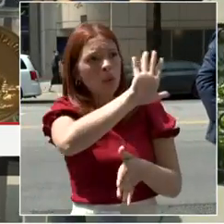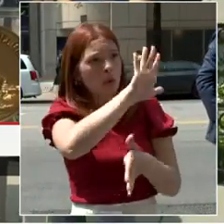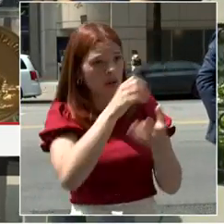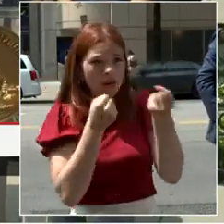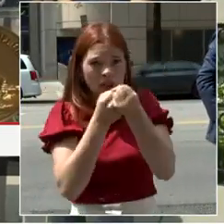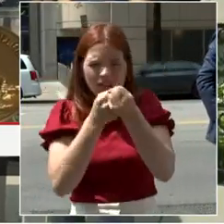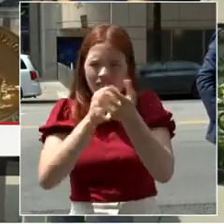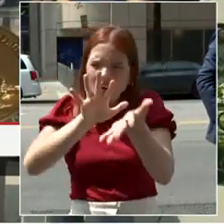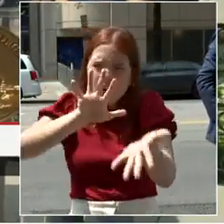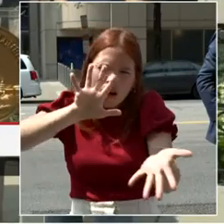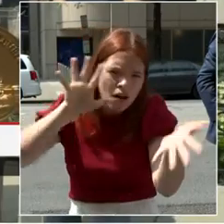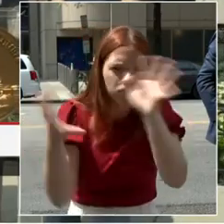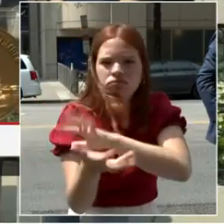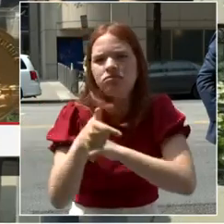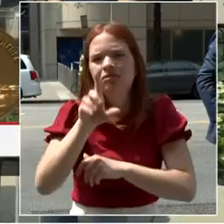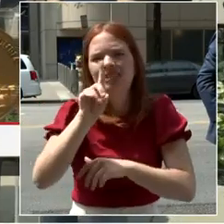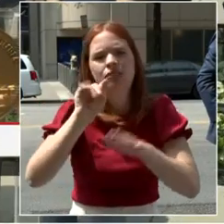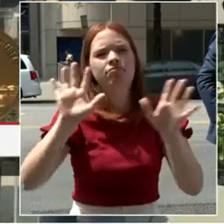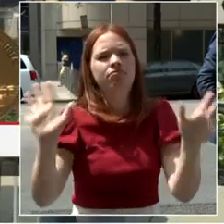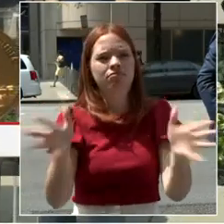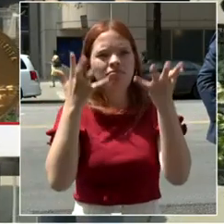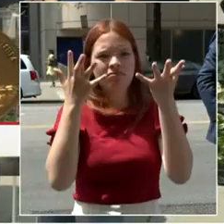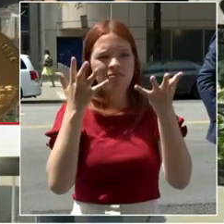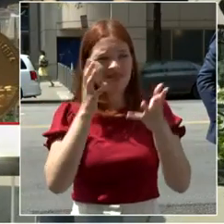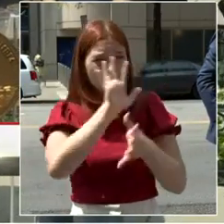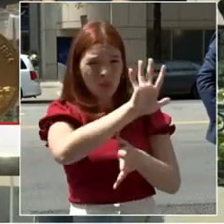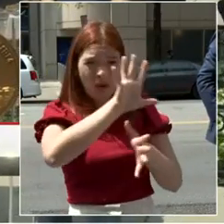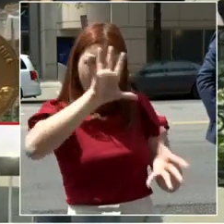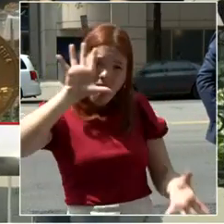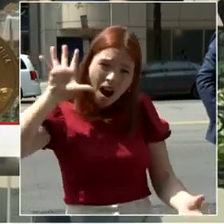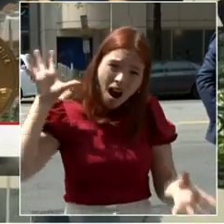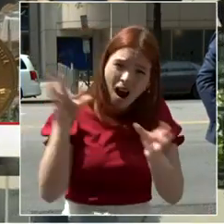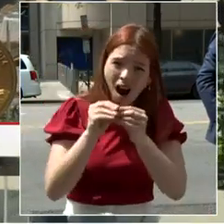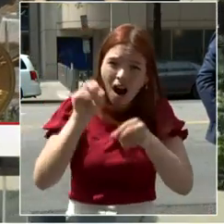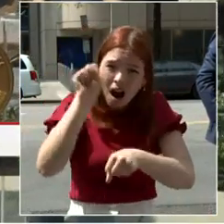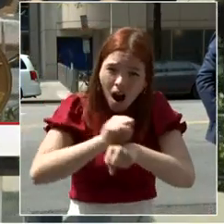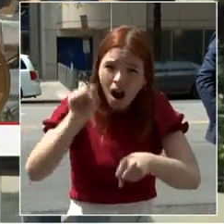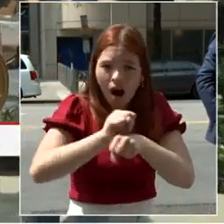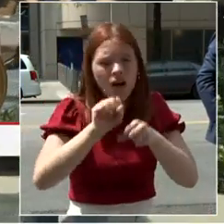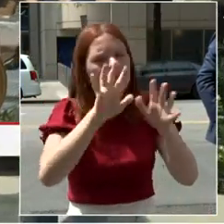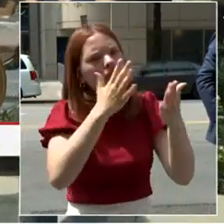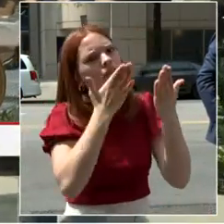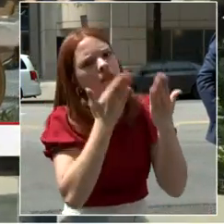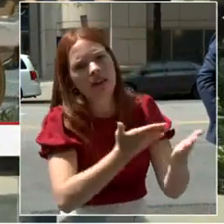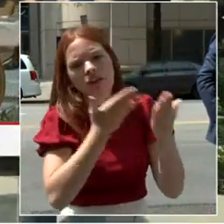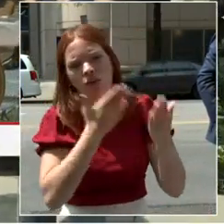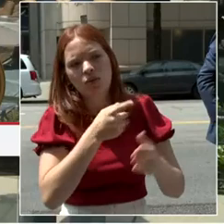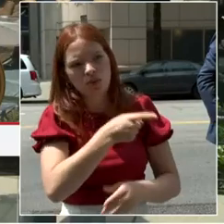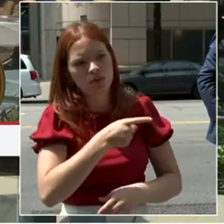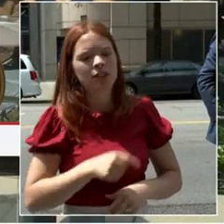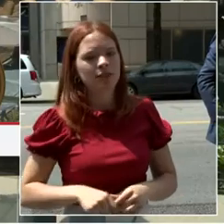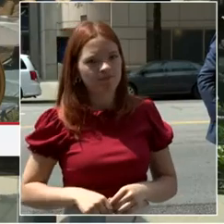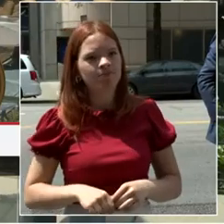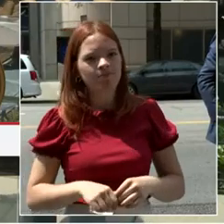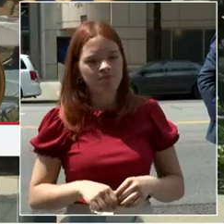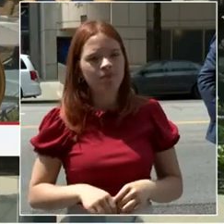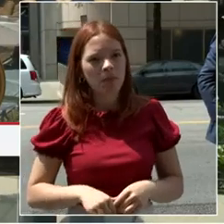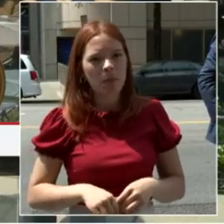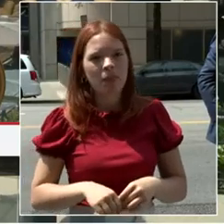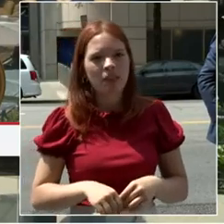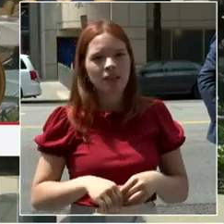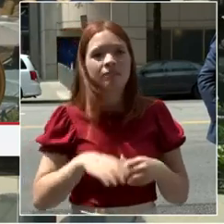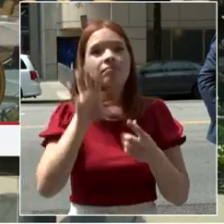is just tireless and endless, and we appreciate you for all that you're doing. And I especially want to thank you for the provisions that were in the budget proposal,